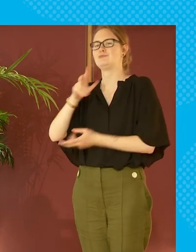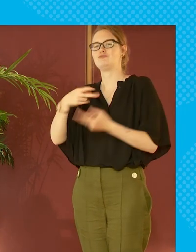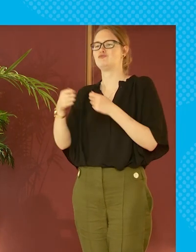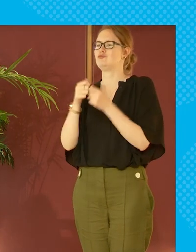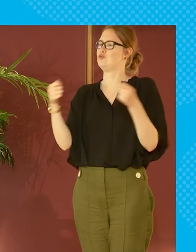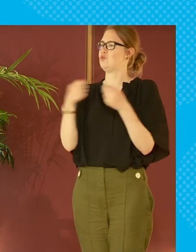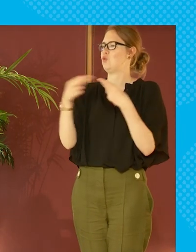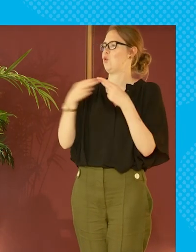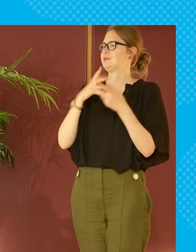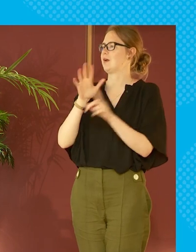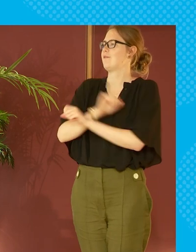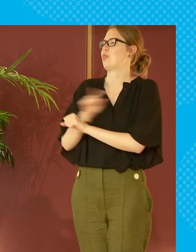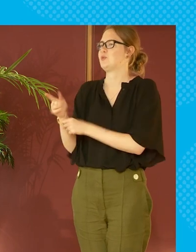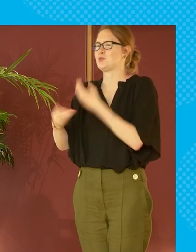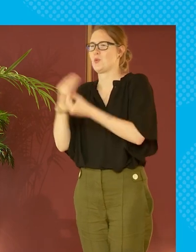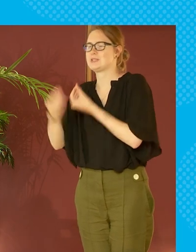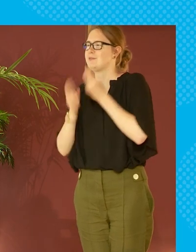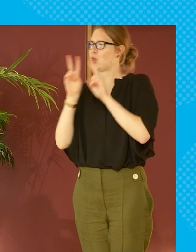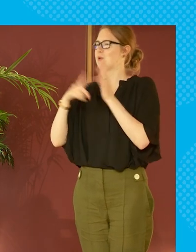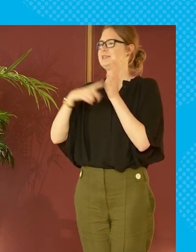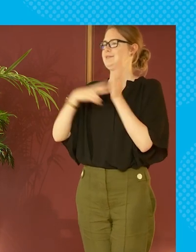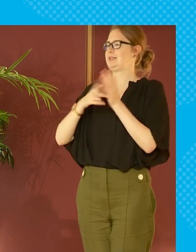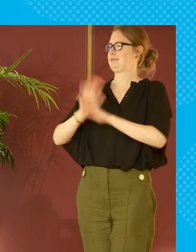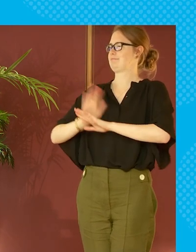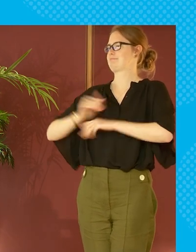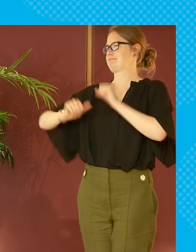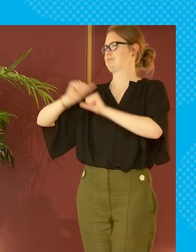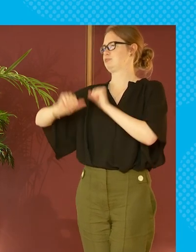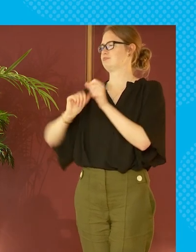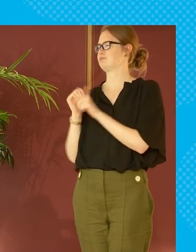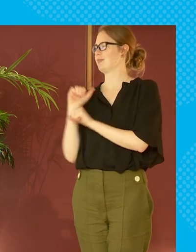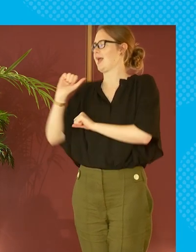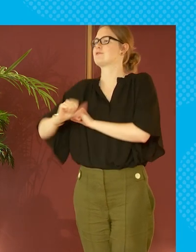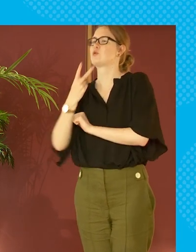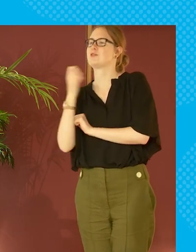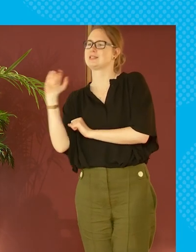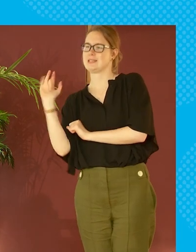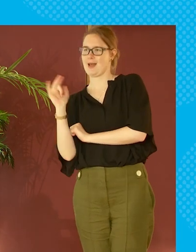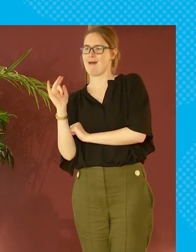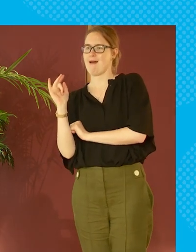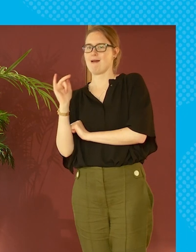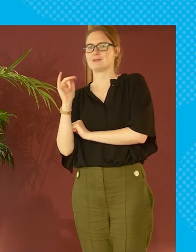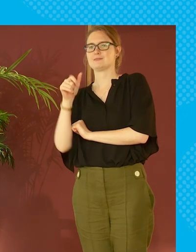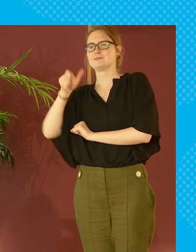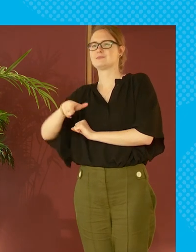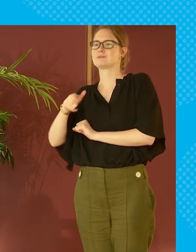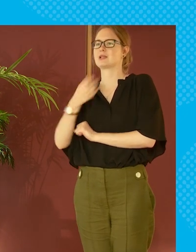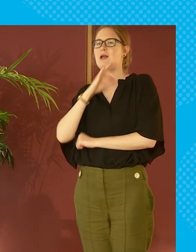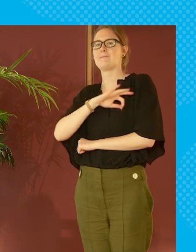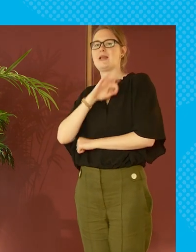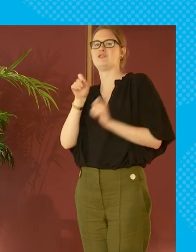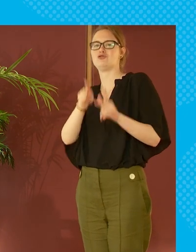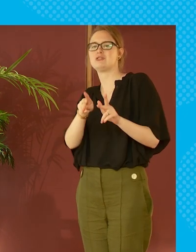picked up by newspapers if you look at the television programming post 2010 of things called